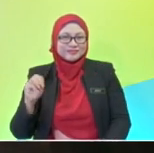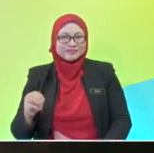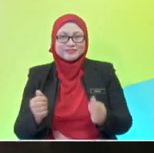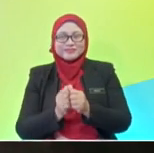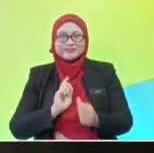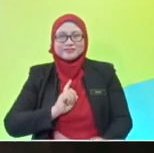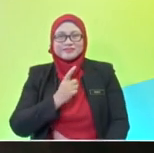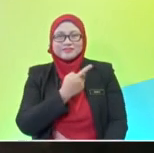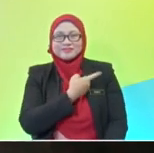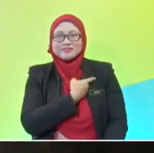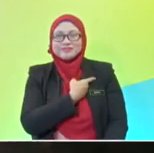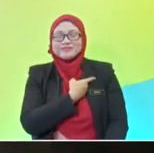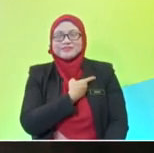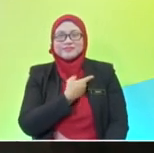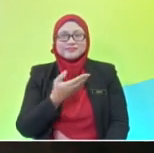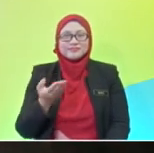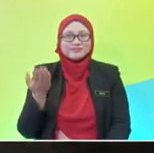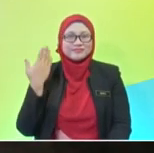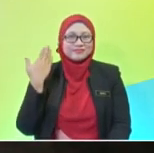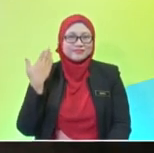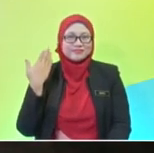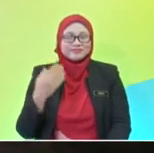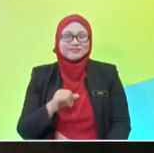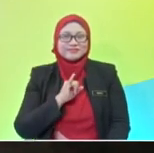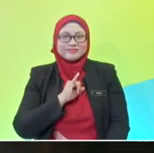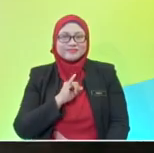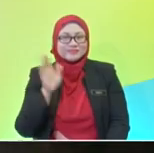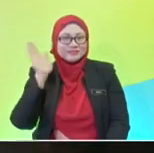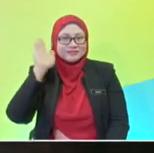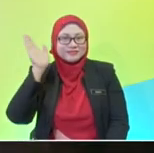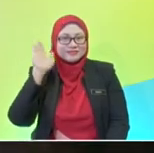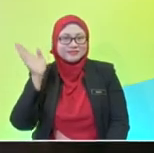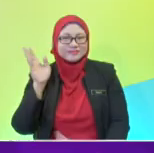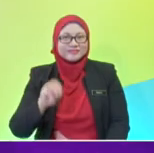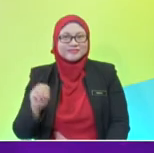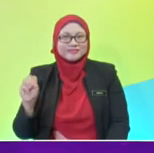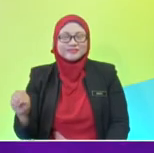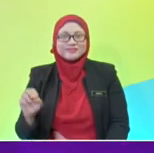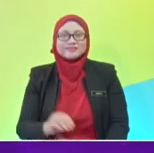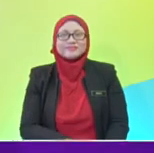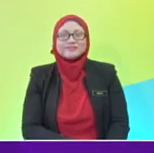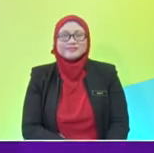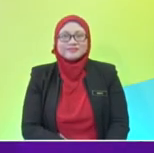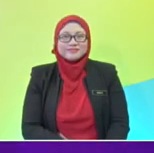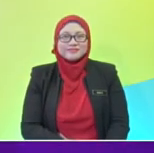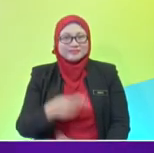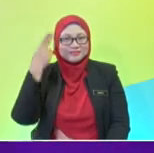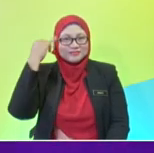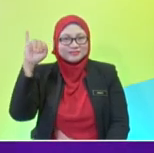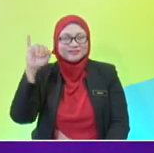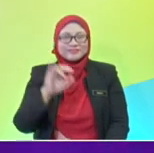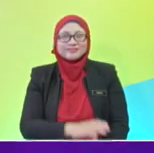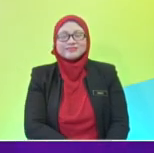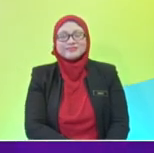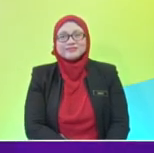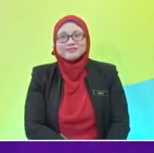screen right now, behind me. Hello pupils. Hi. Wow, everyone is looking super cheerful